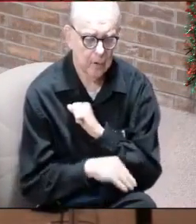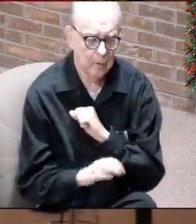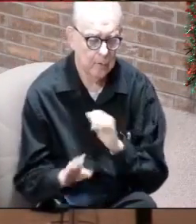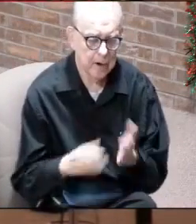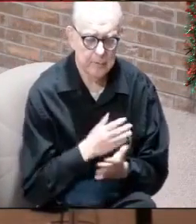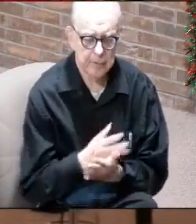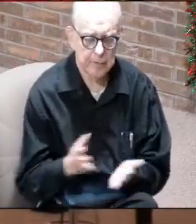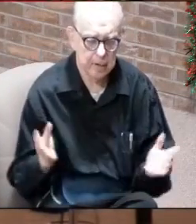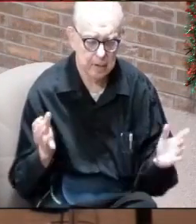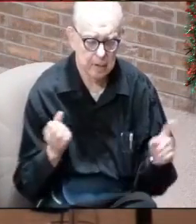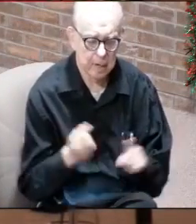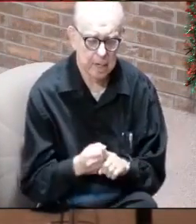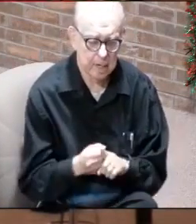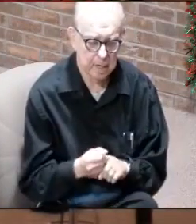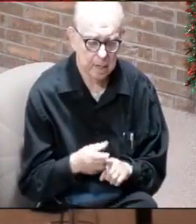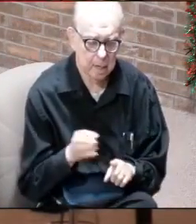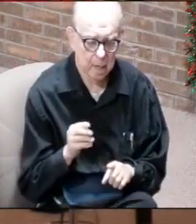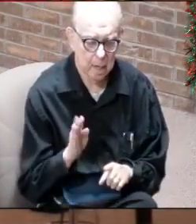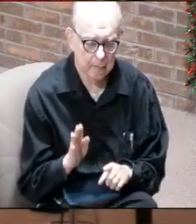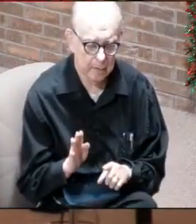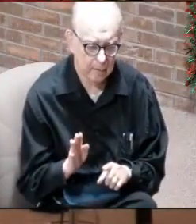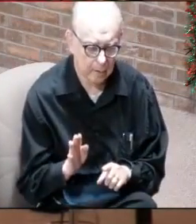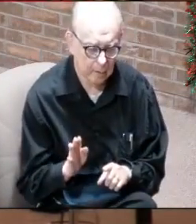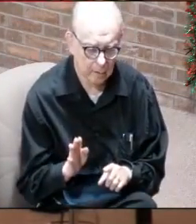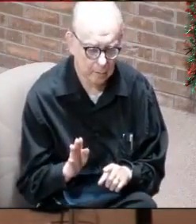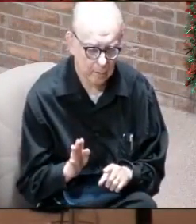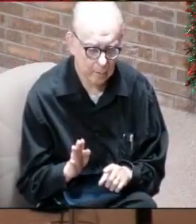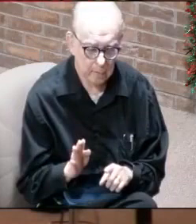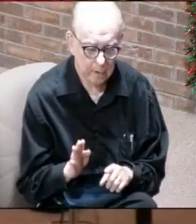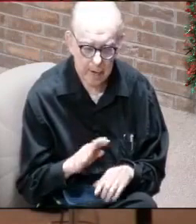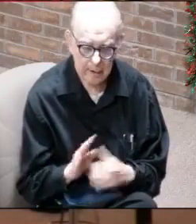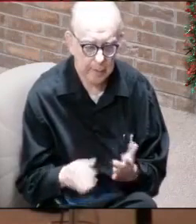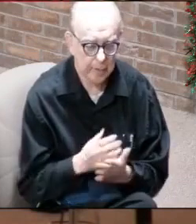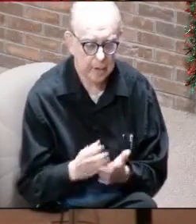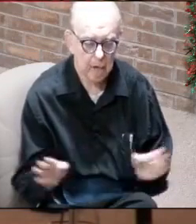in February, it was like it just got shut down.